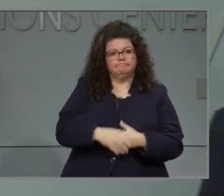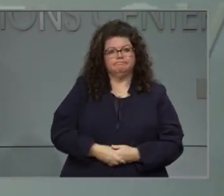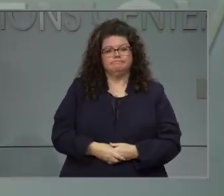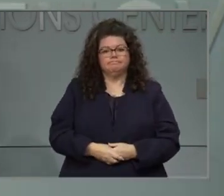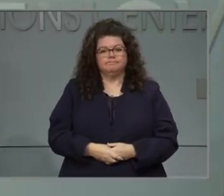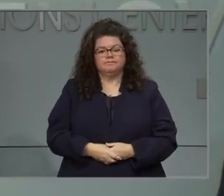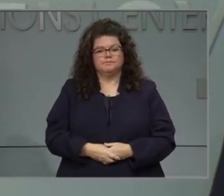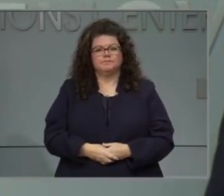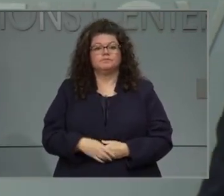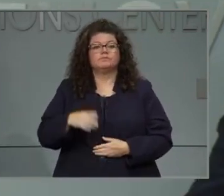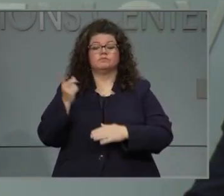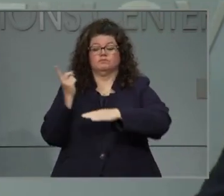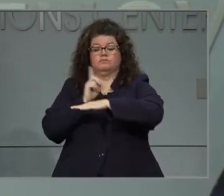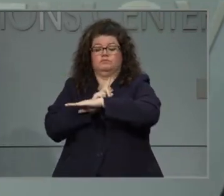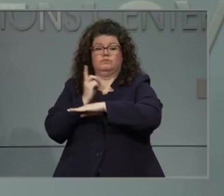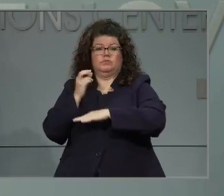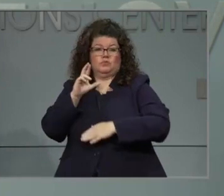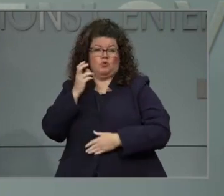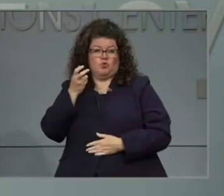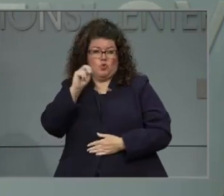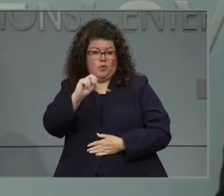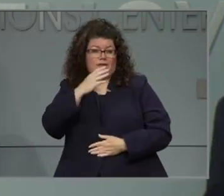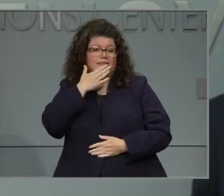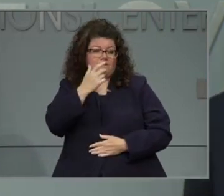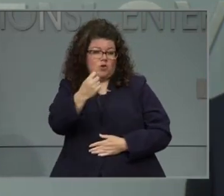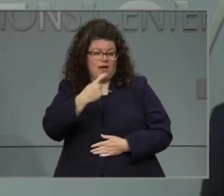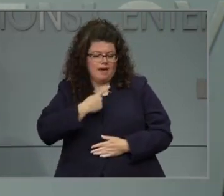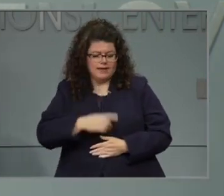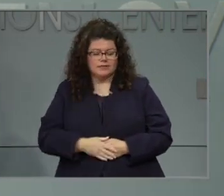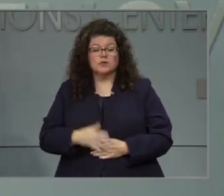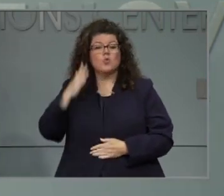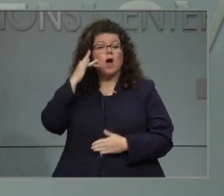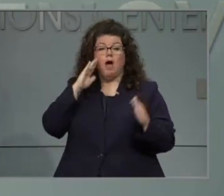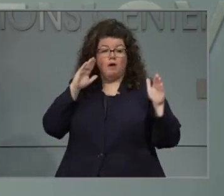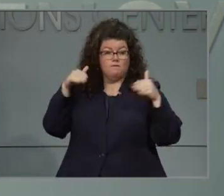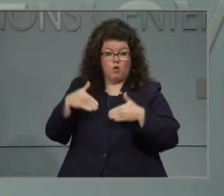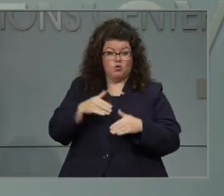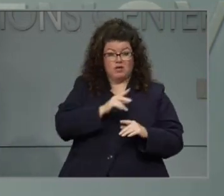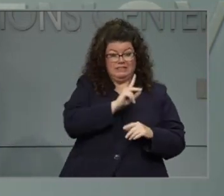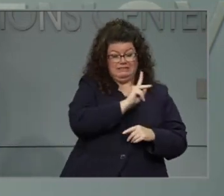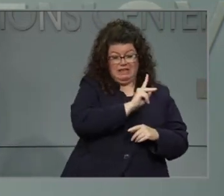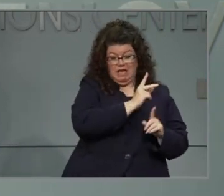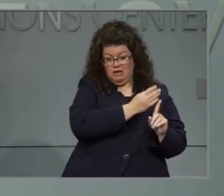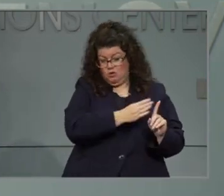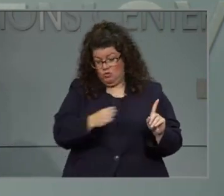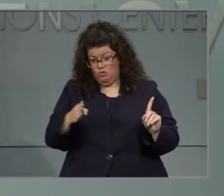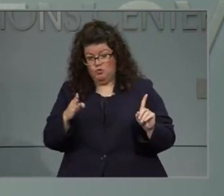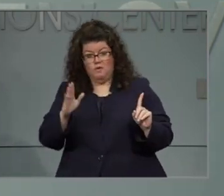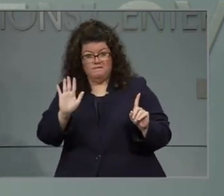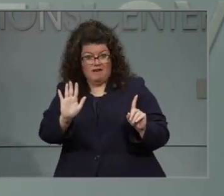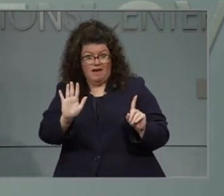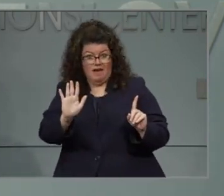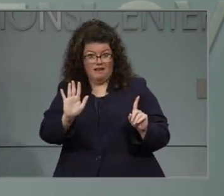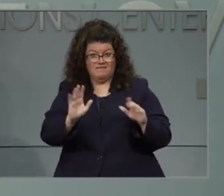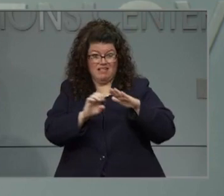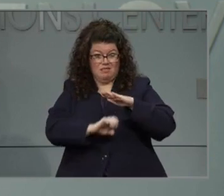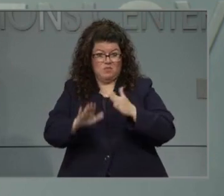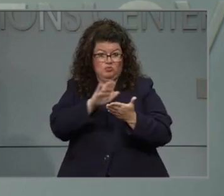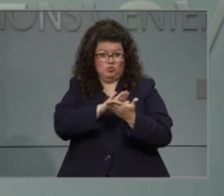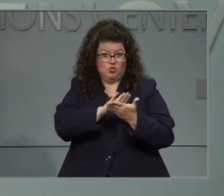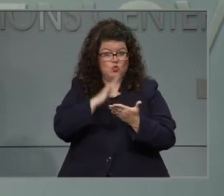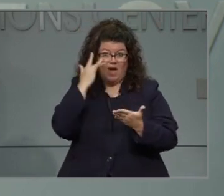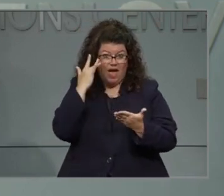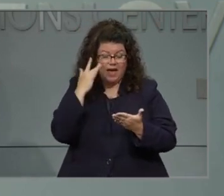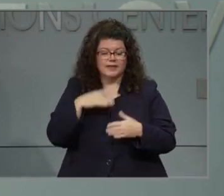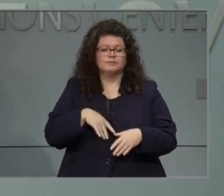Thanks, Governor, and thanks, Dawn, for that question. In terms of why we focused on K-5, really there are two sides to that issue. One are the